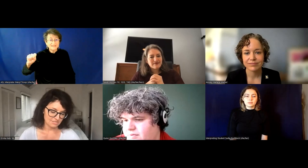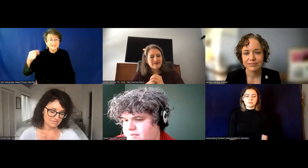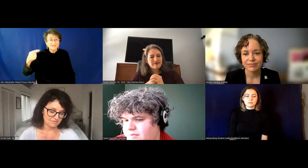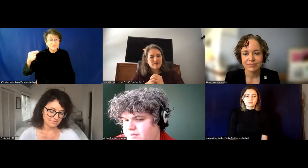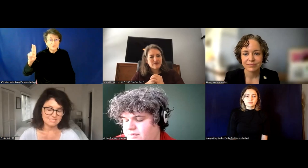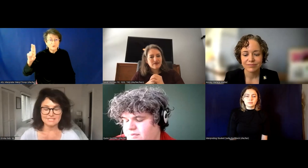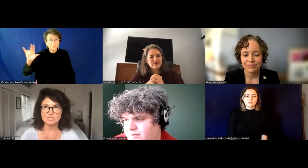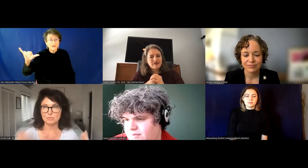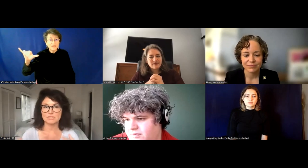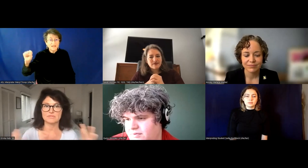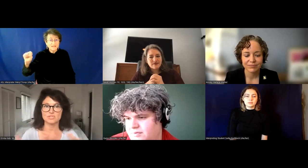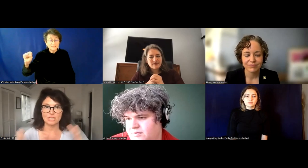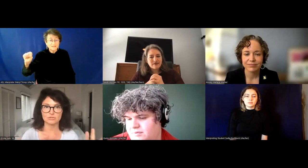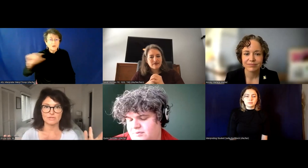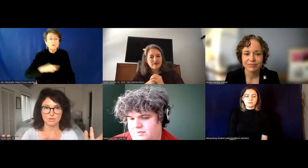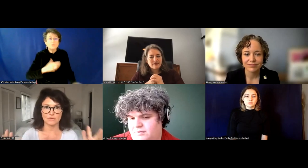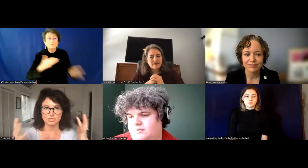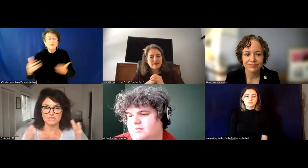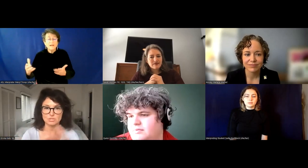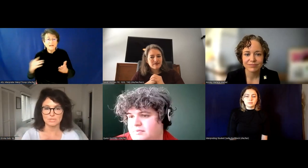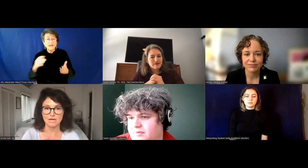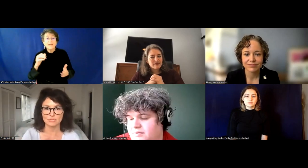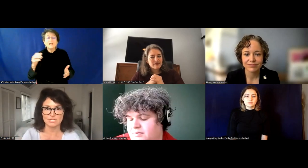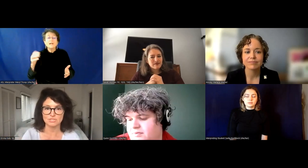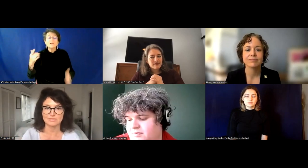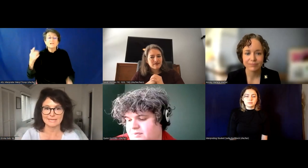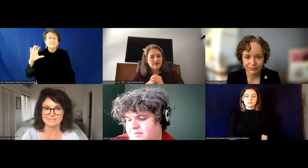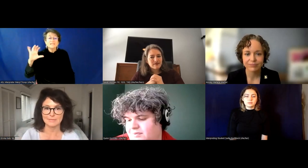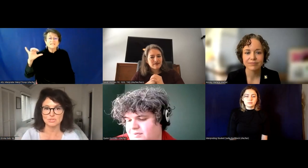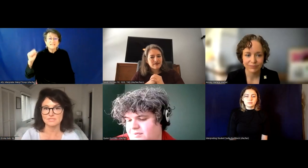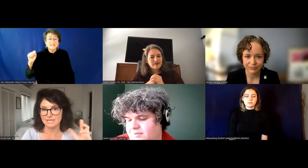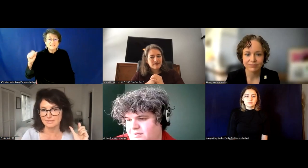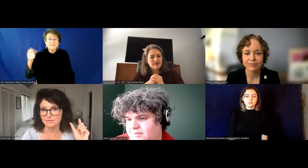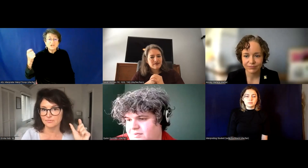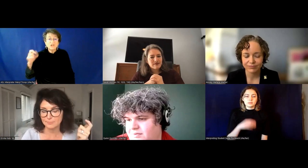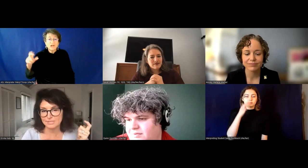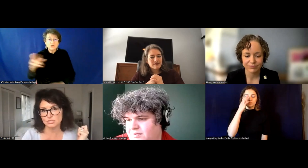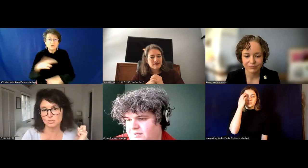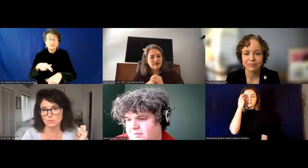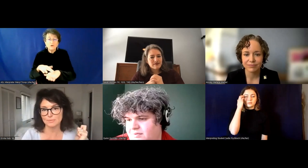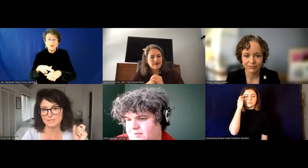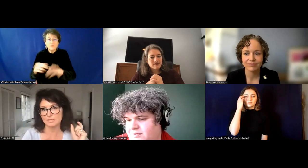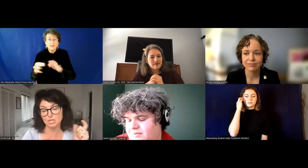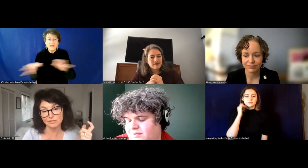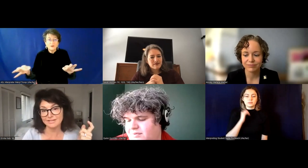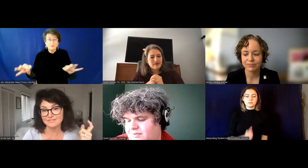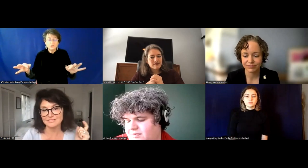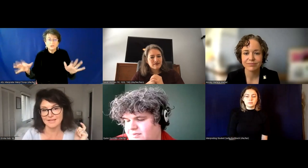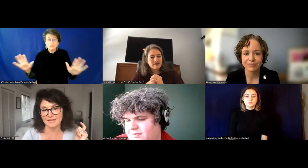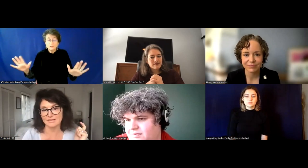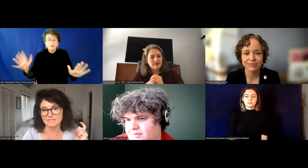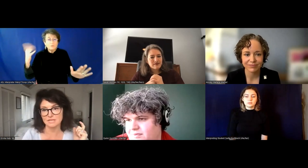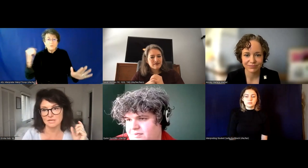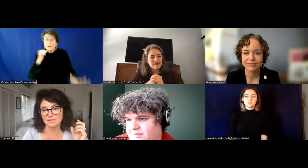that cis normative gender language into a conversation and make assumptions and flip it to being curious